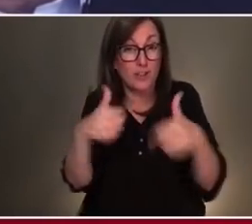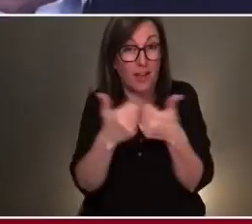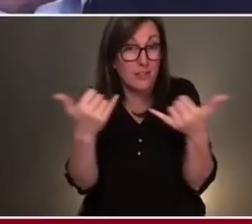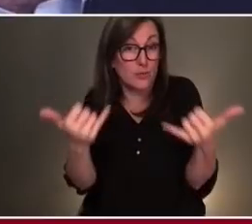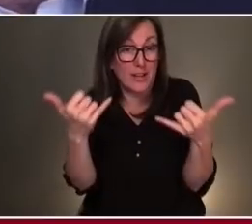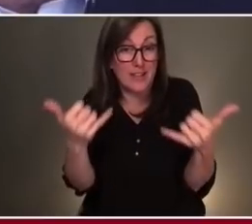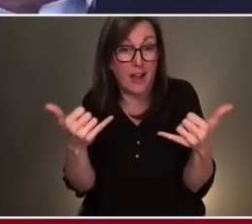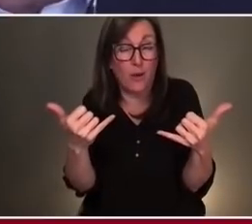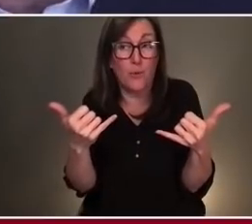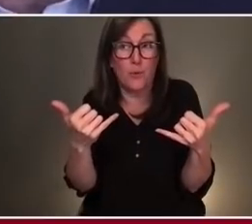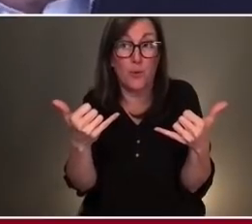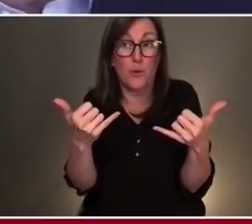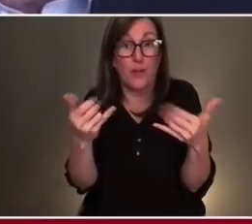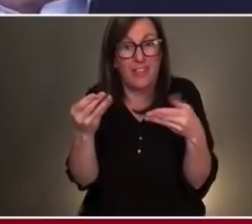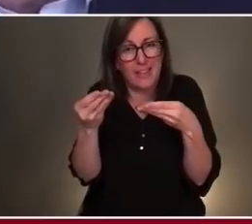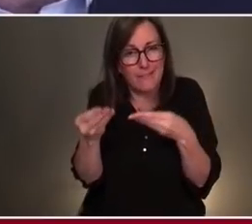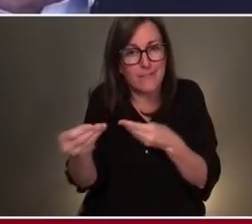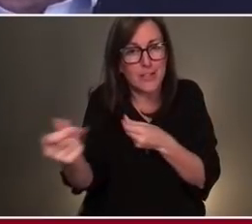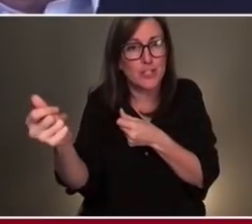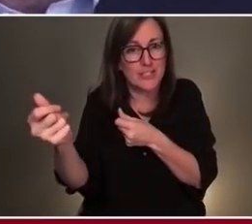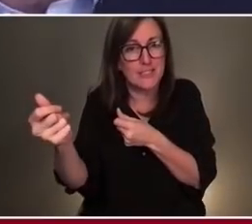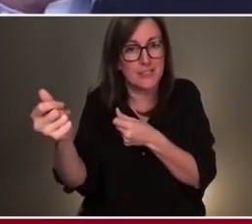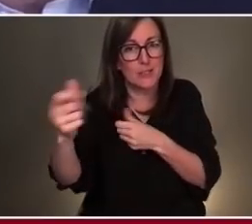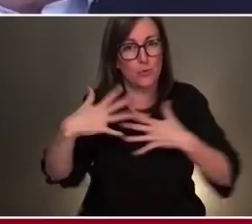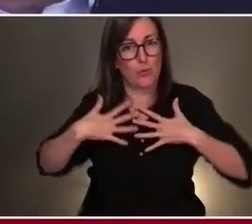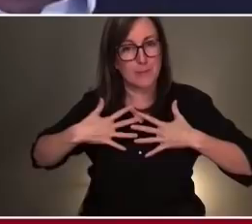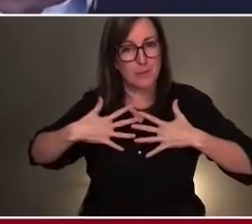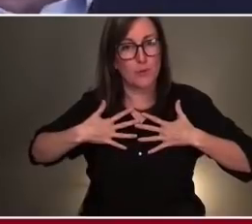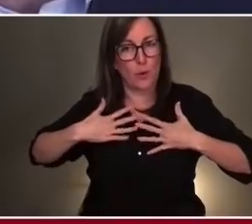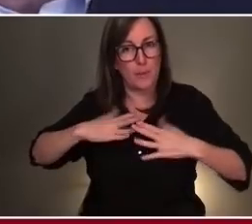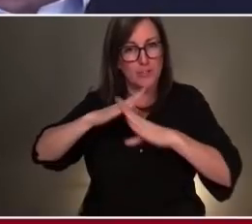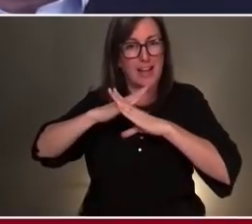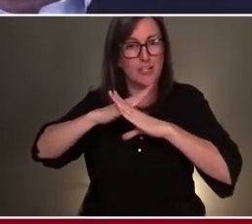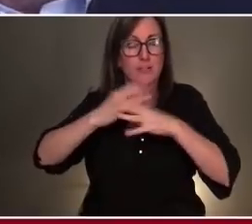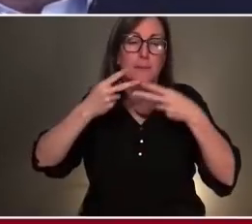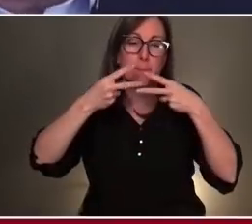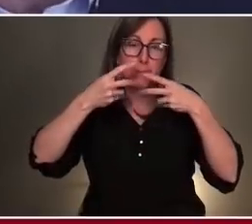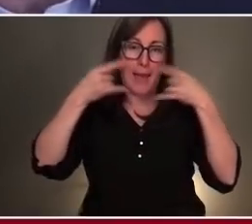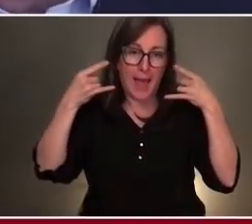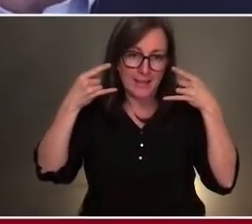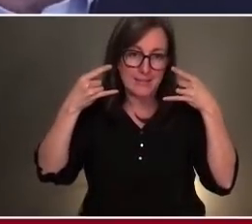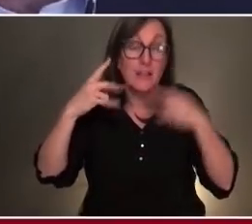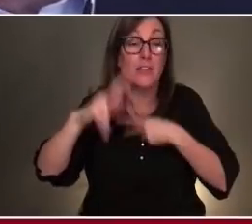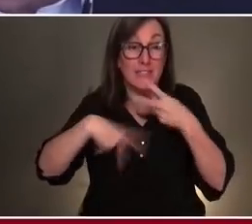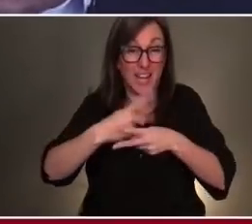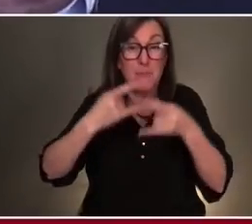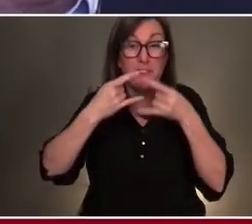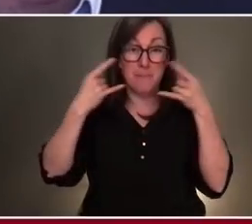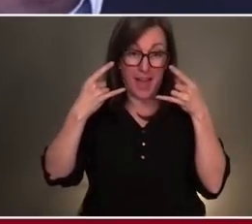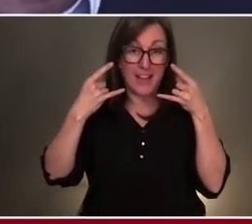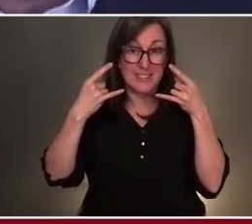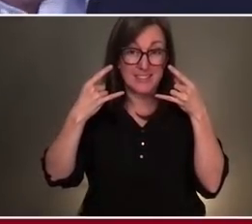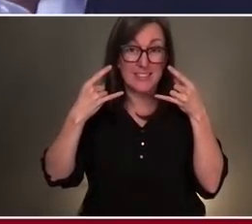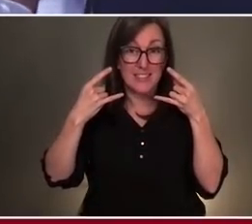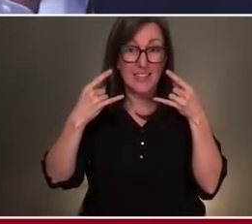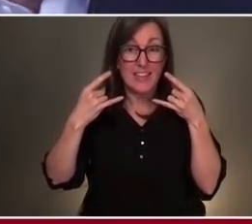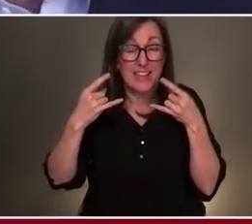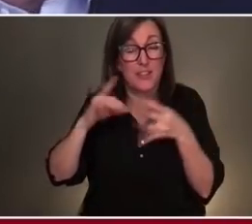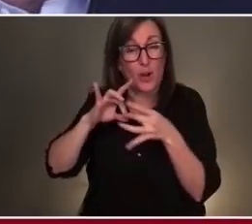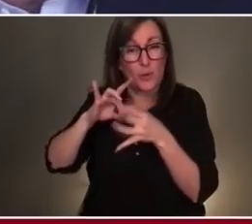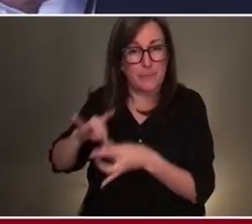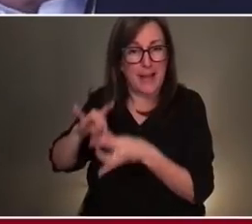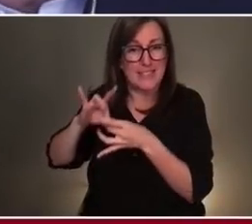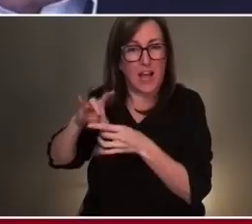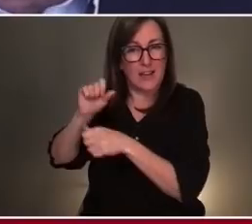efficient and effective respiratory protection, the kind of masks you wear, are largely occupational-based, meaning